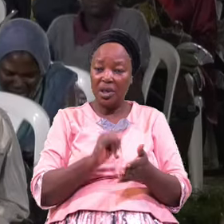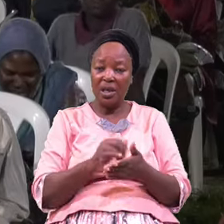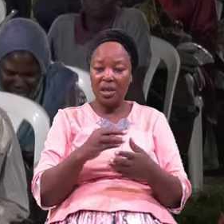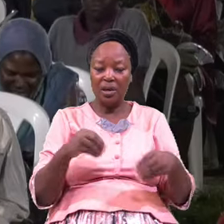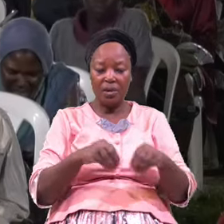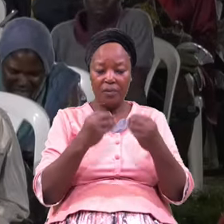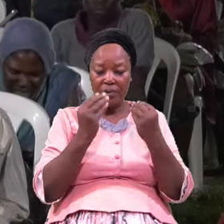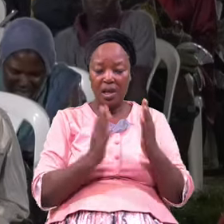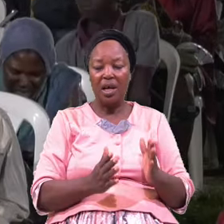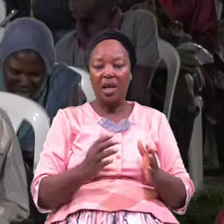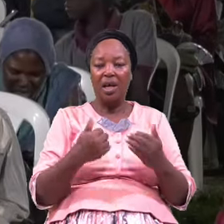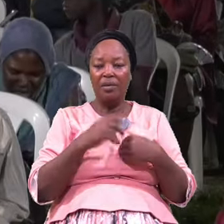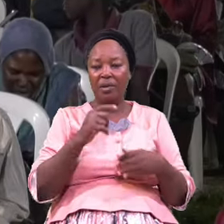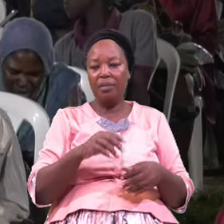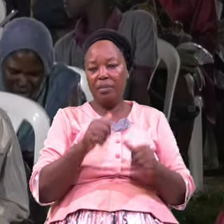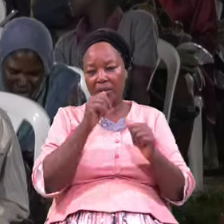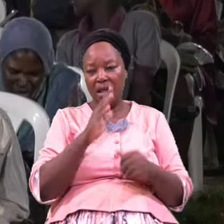I Am A Living Witness